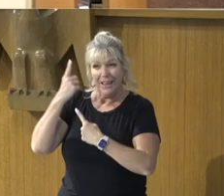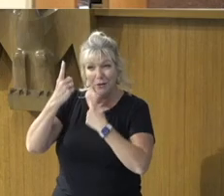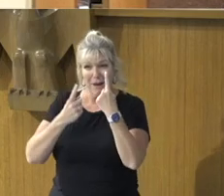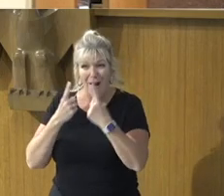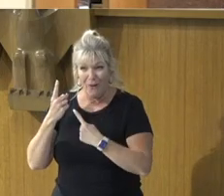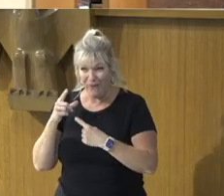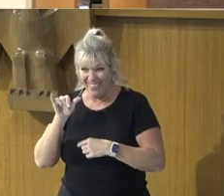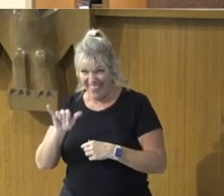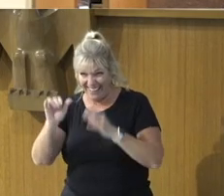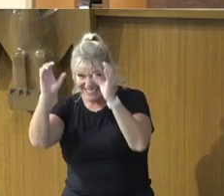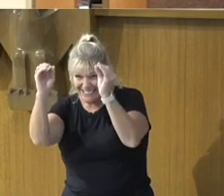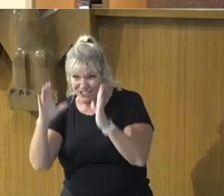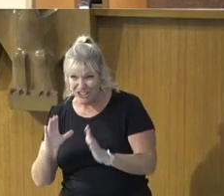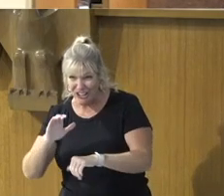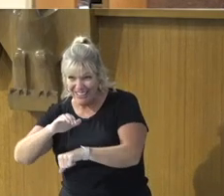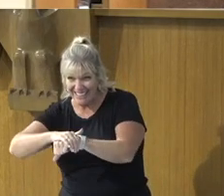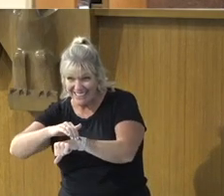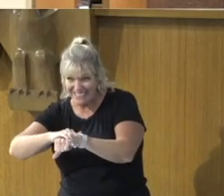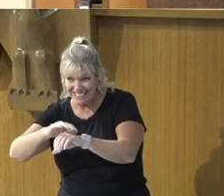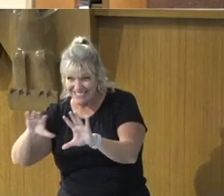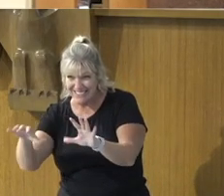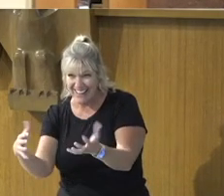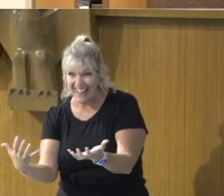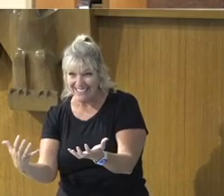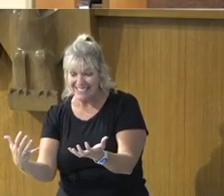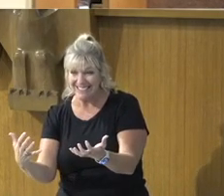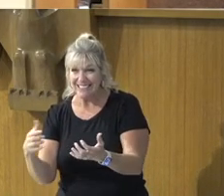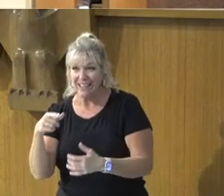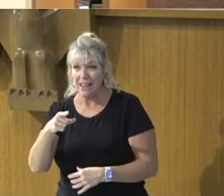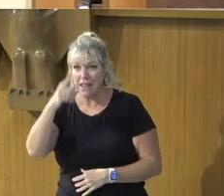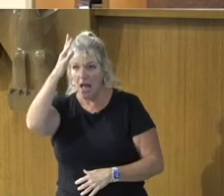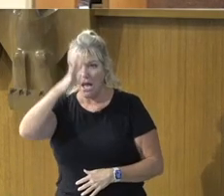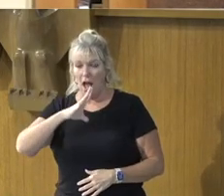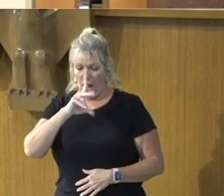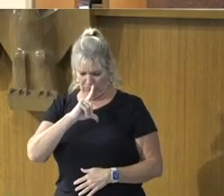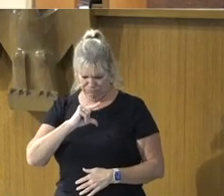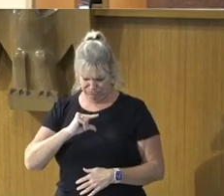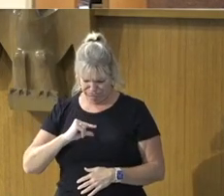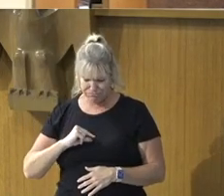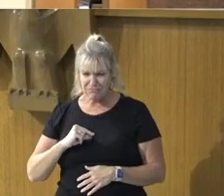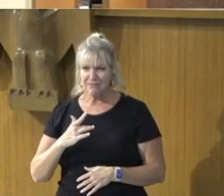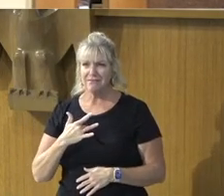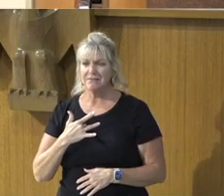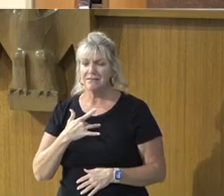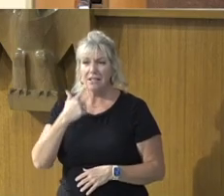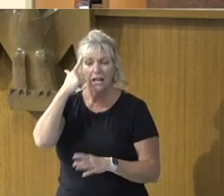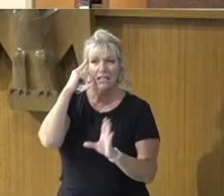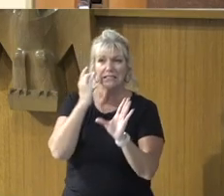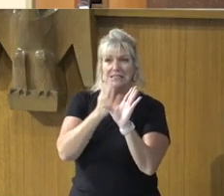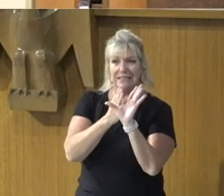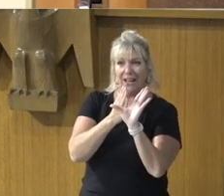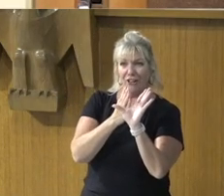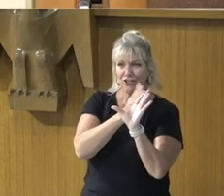demonstrates, The psychological, And the subconscious, Can not always digest it,